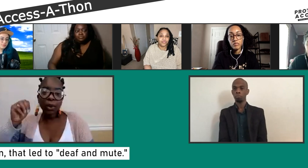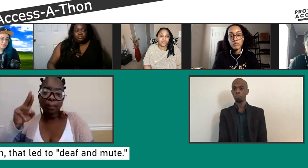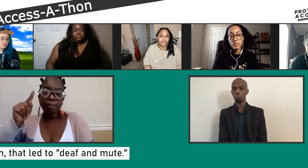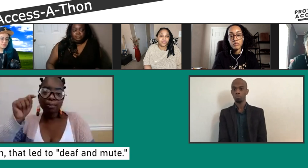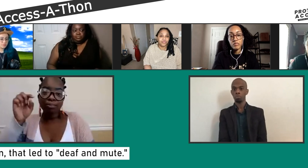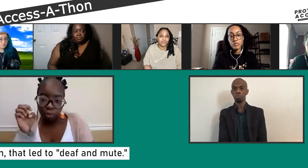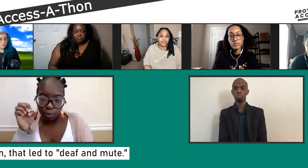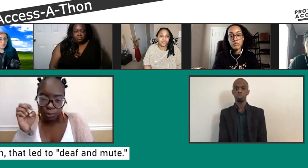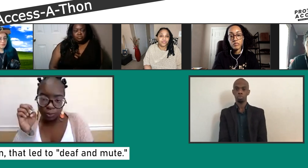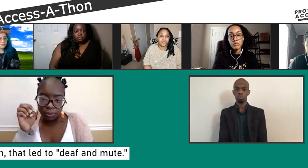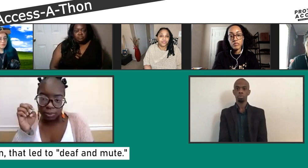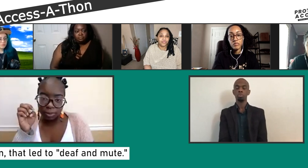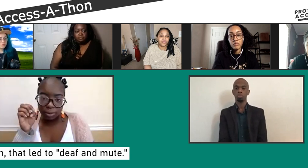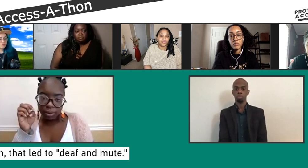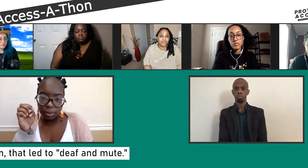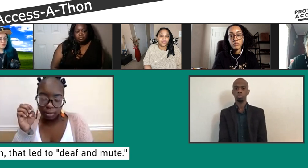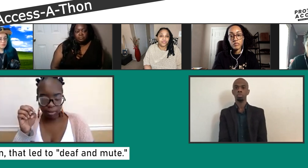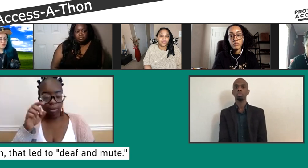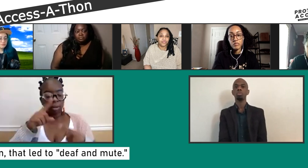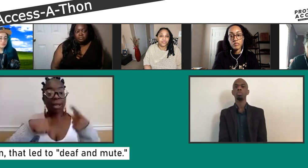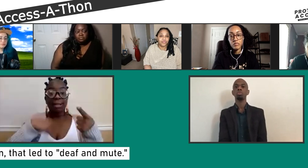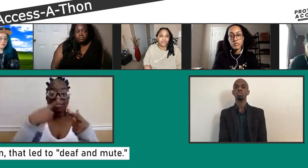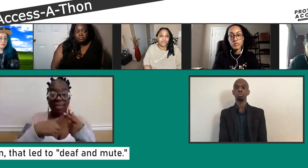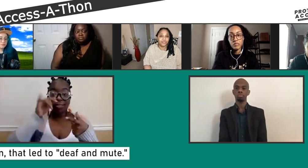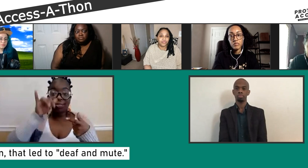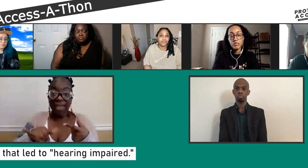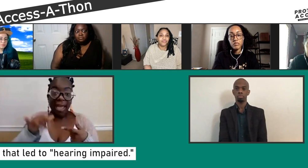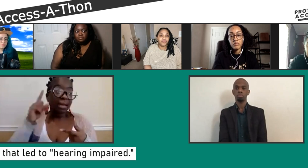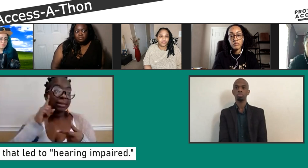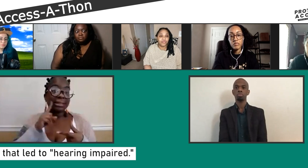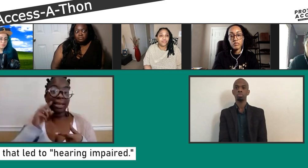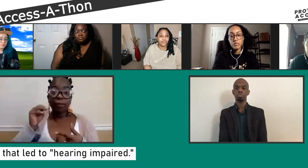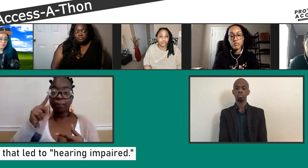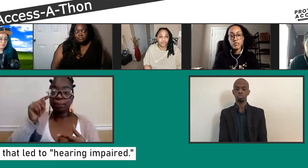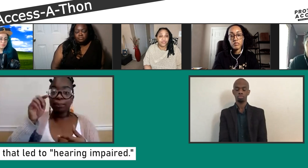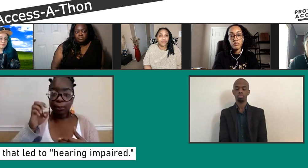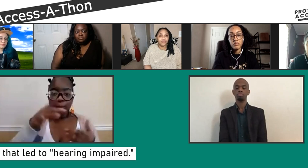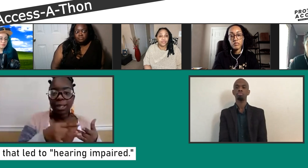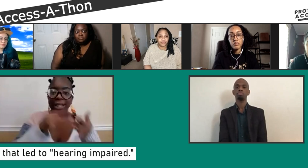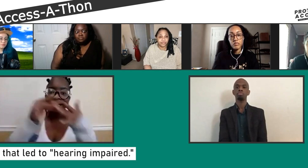just how they dealt with us. So, this is where all these negative labels come from, from back, from generations back.